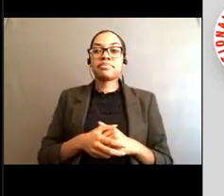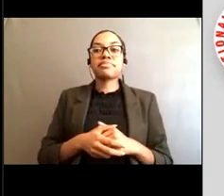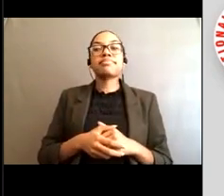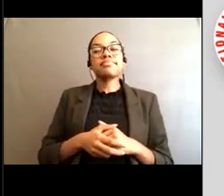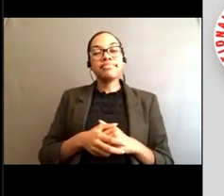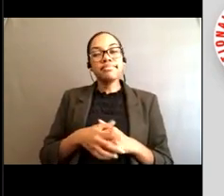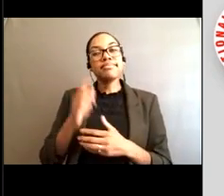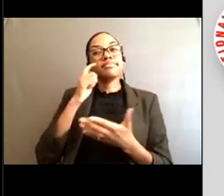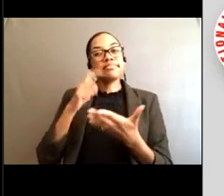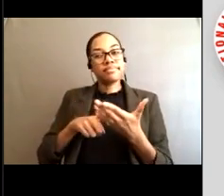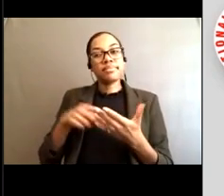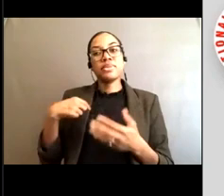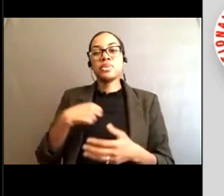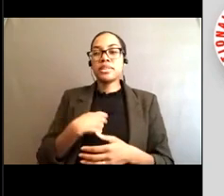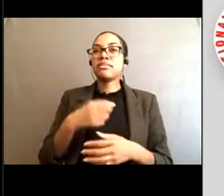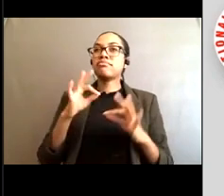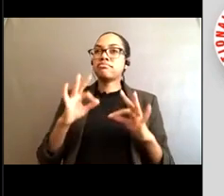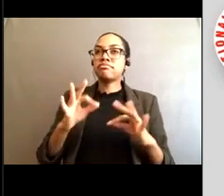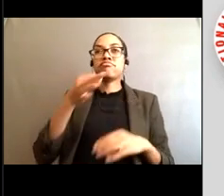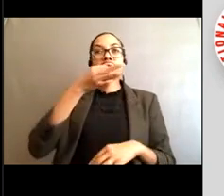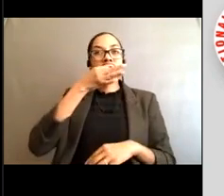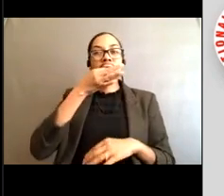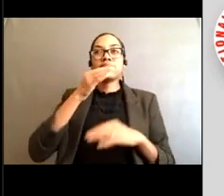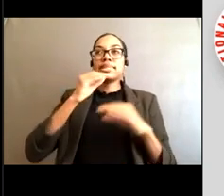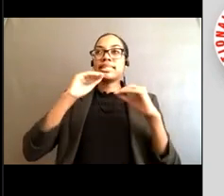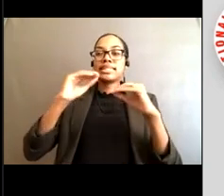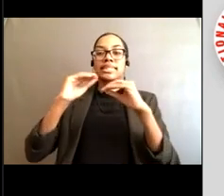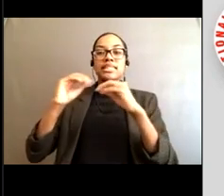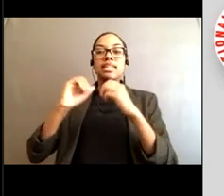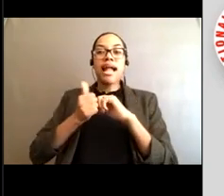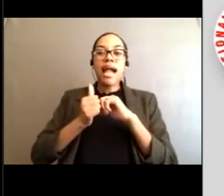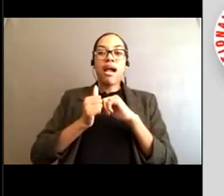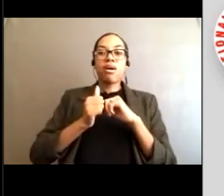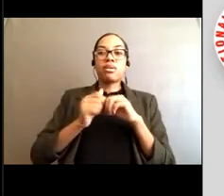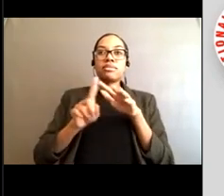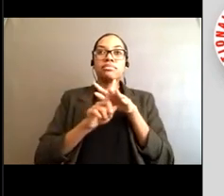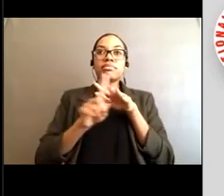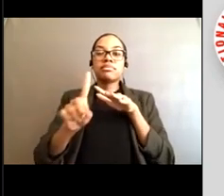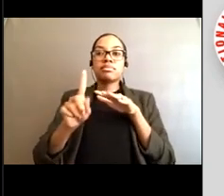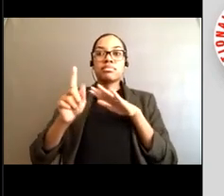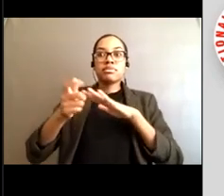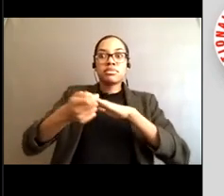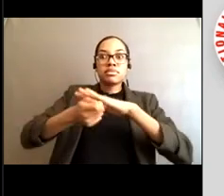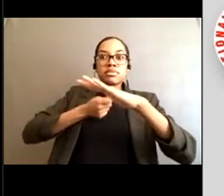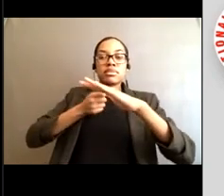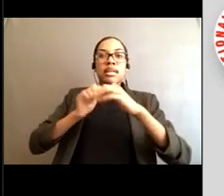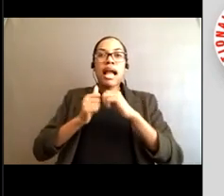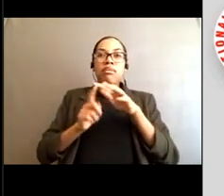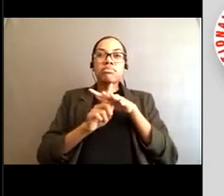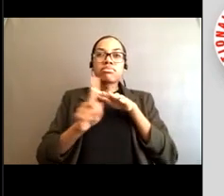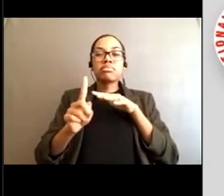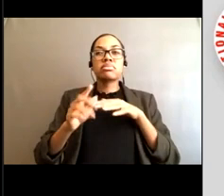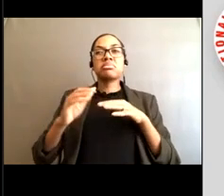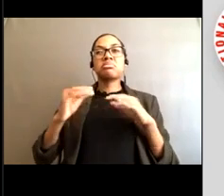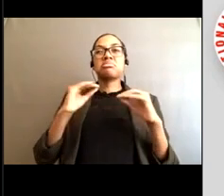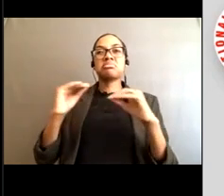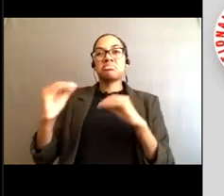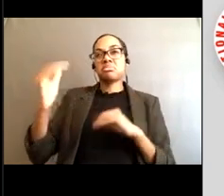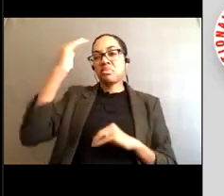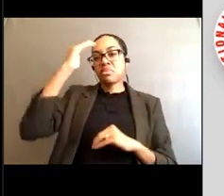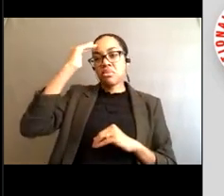at, you know, educating people how to escape a rip current. But we need to start addressing